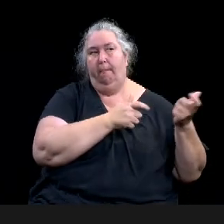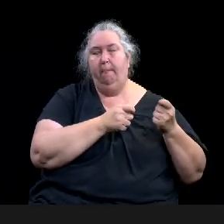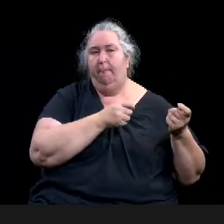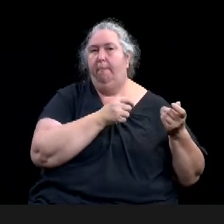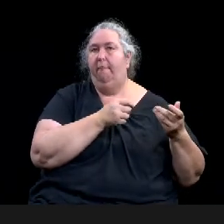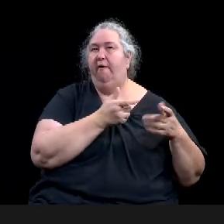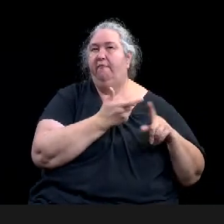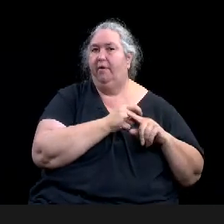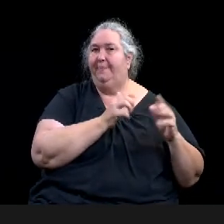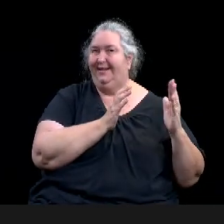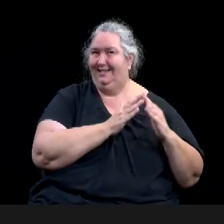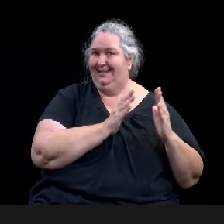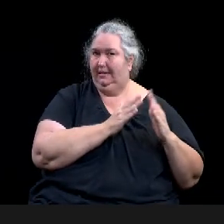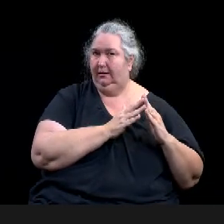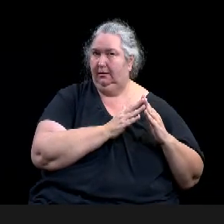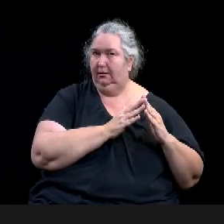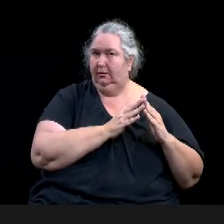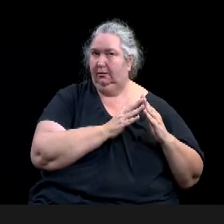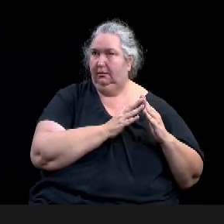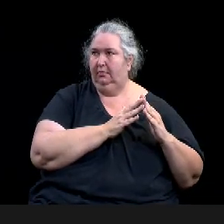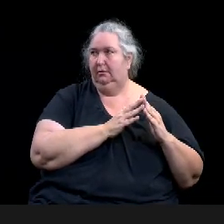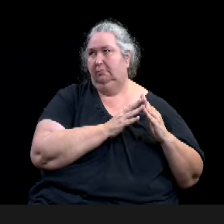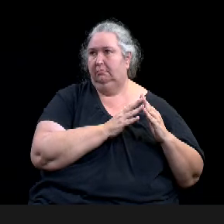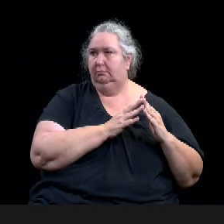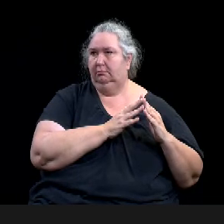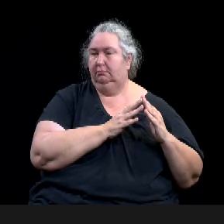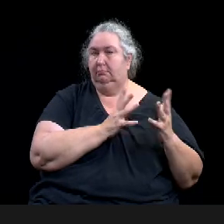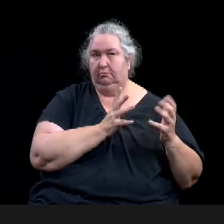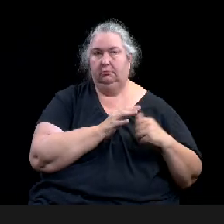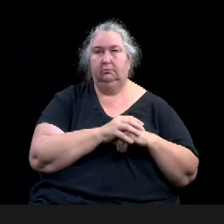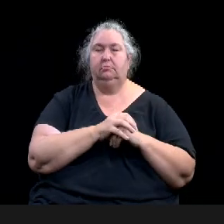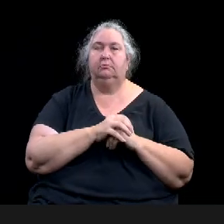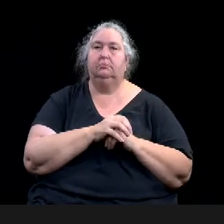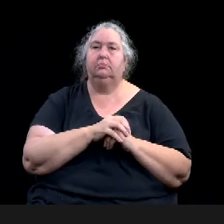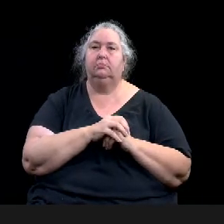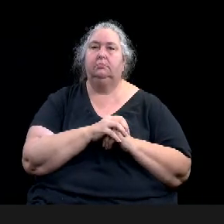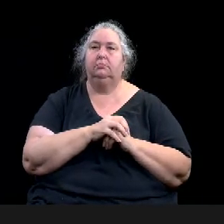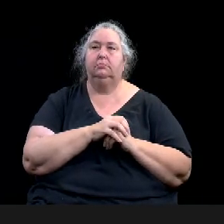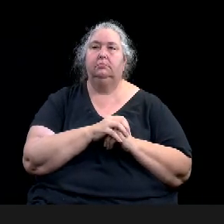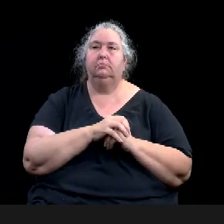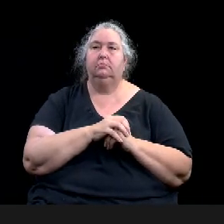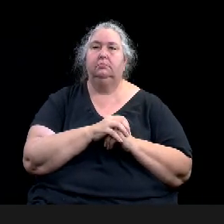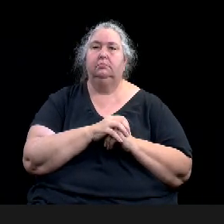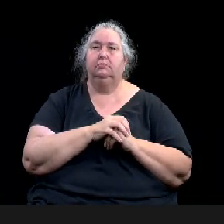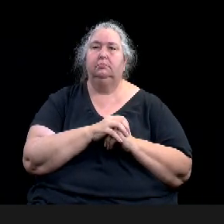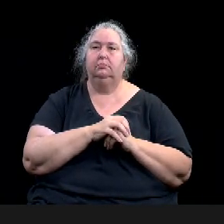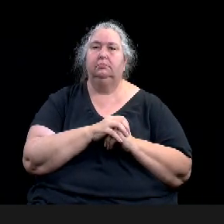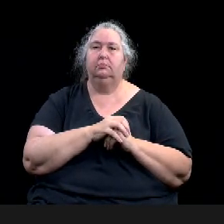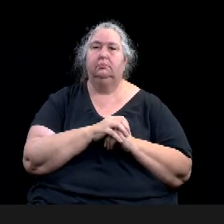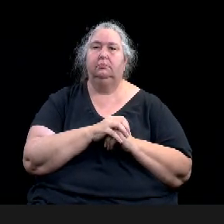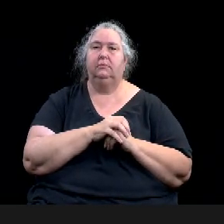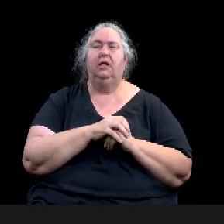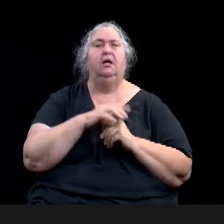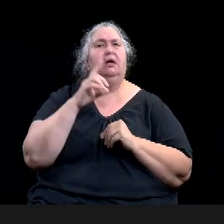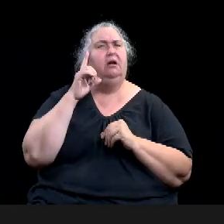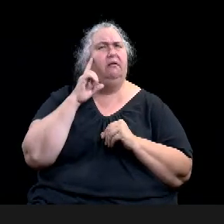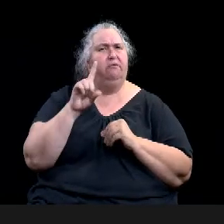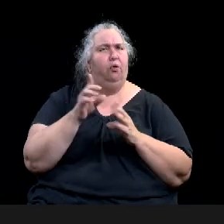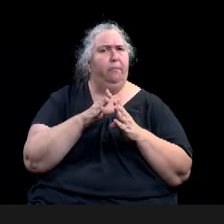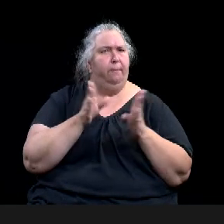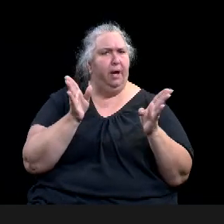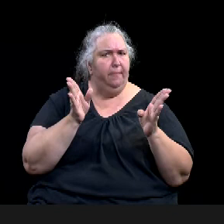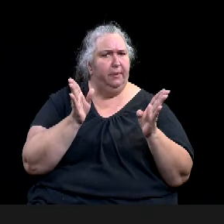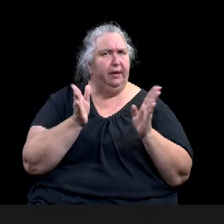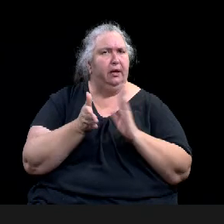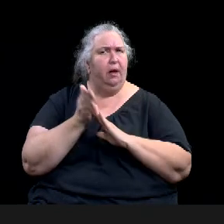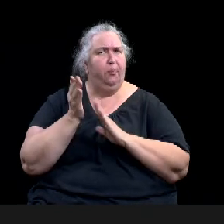In terms of public operations and staffing, um, the adult ticket price is $4.57 less